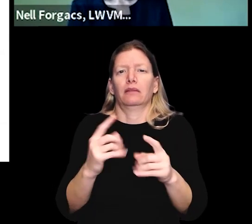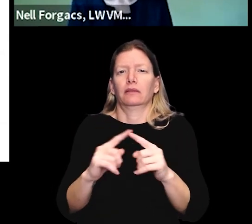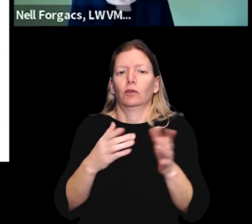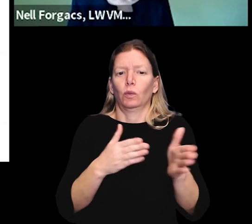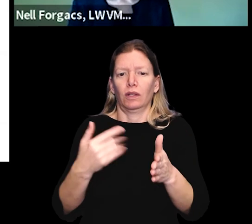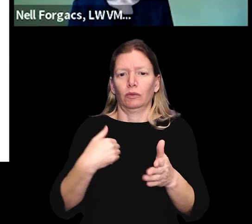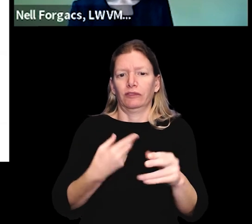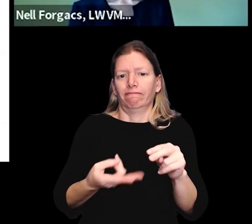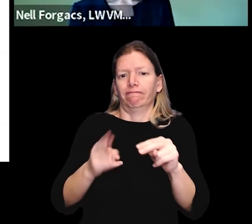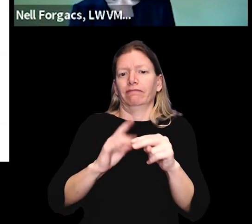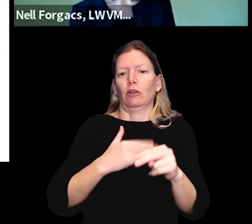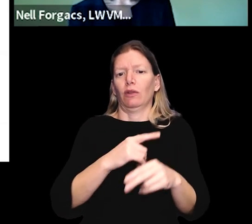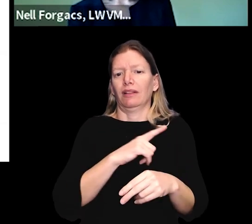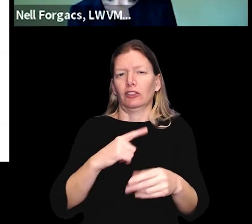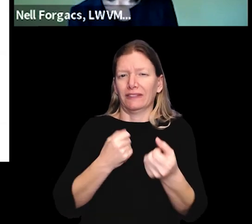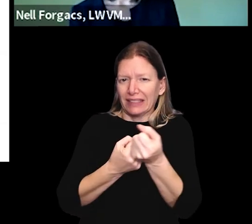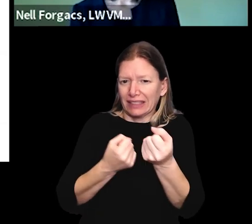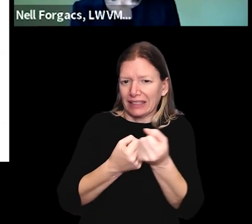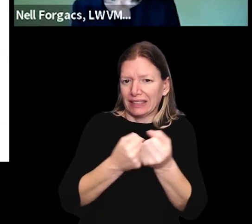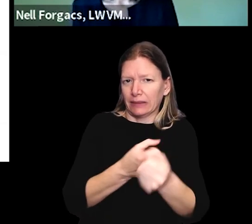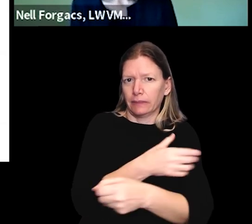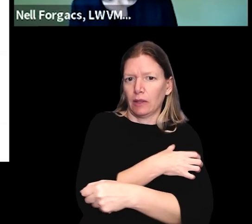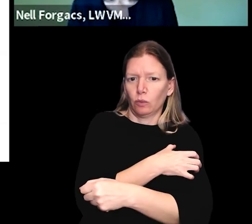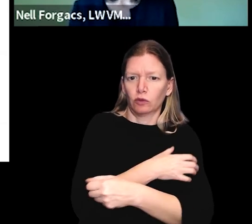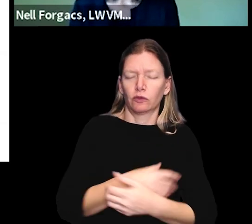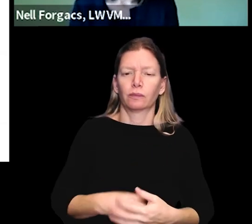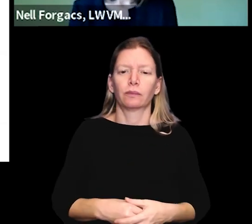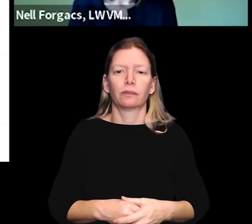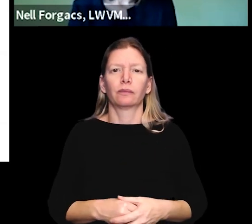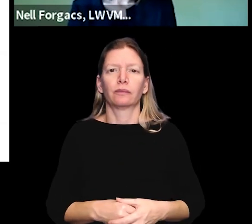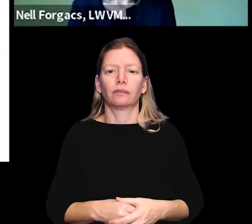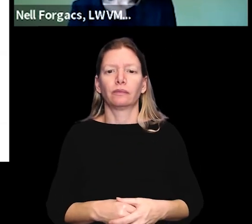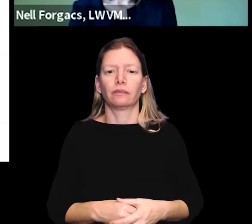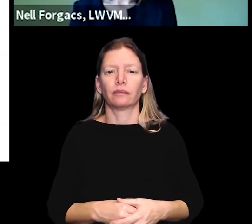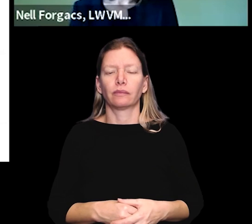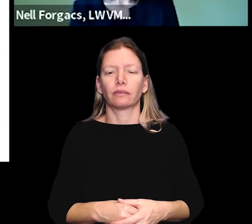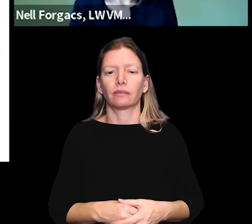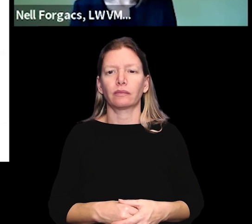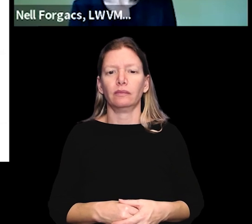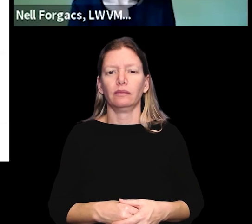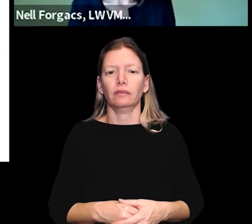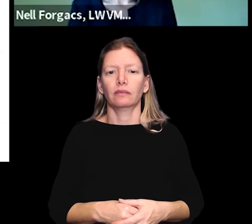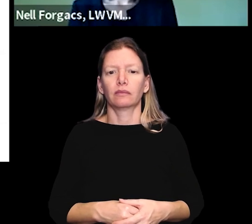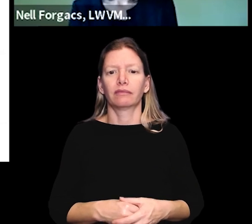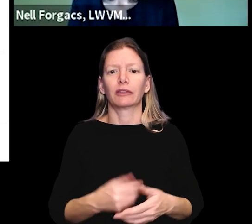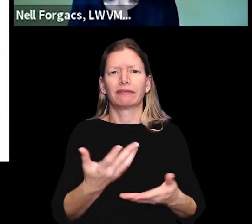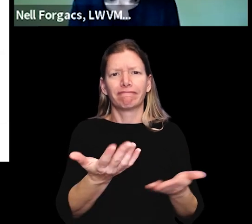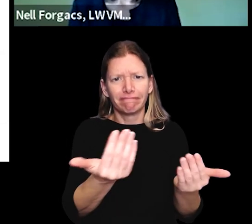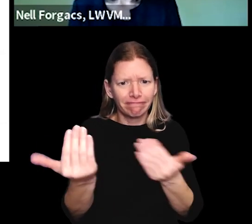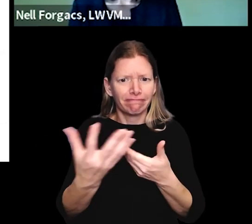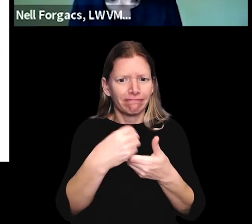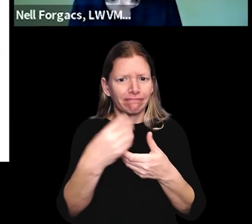is our one of the many ways that we increase our legislative advocacy power.